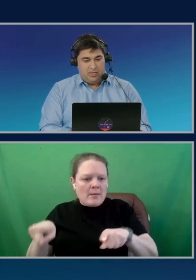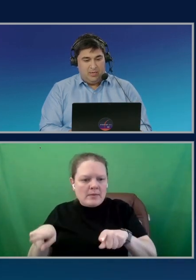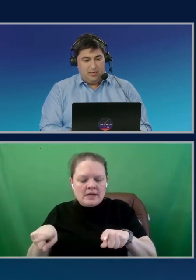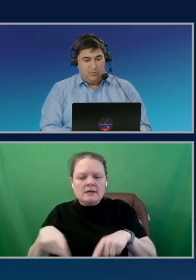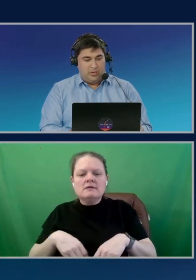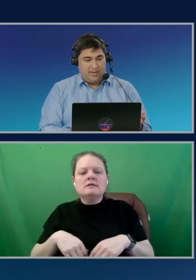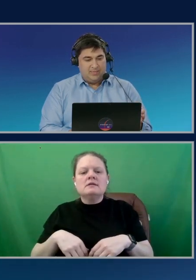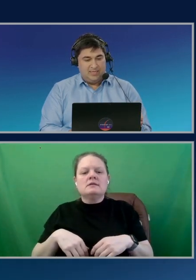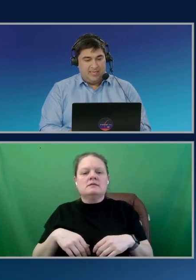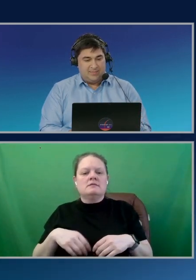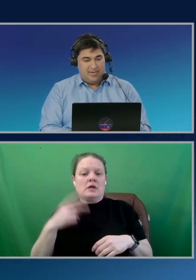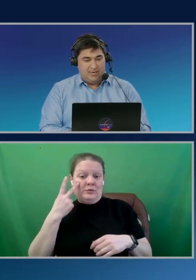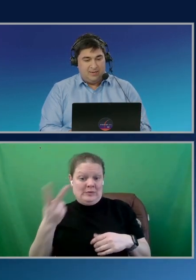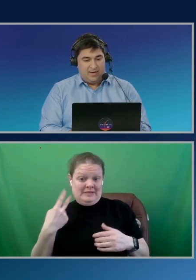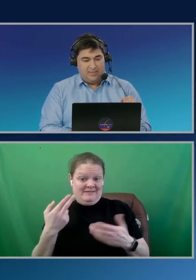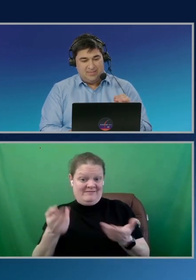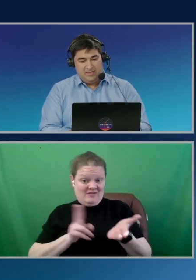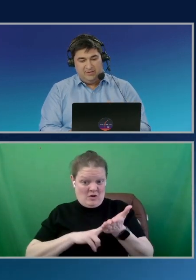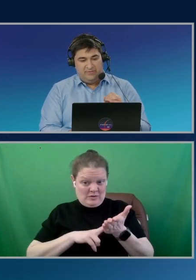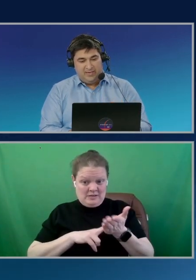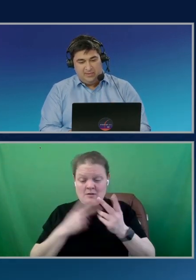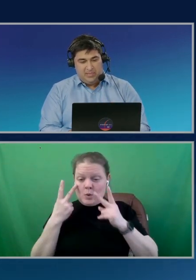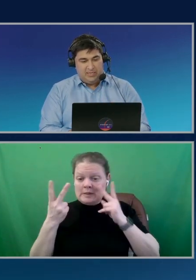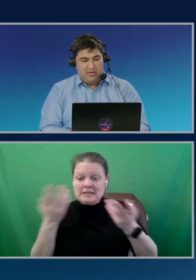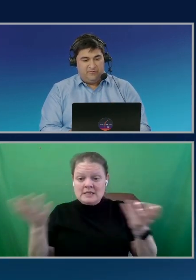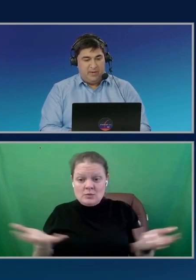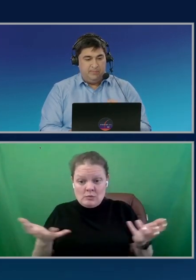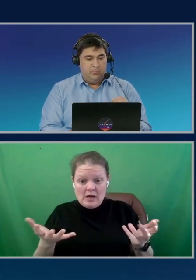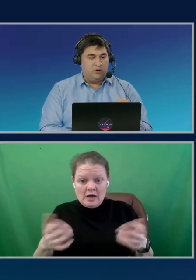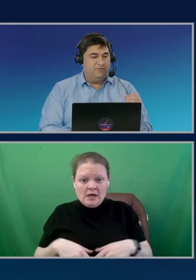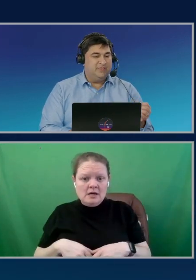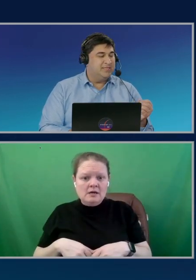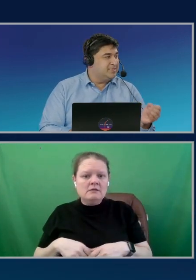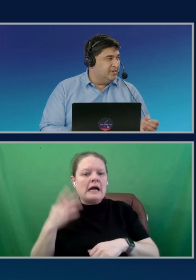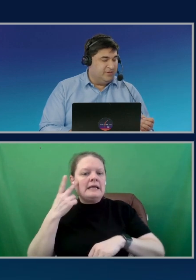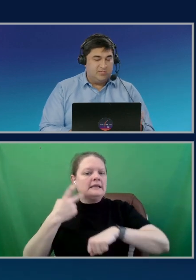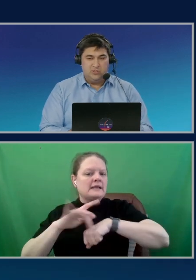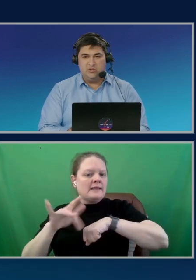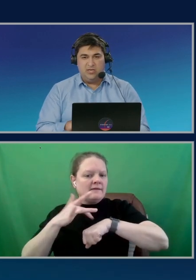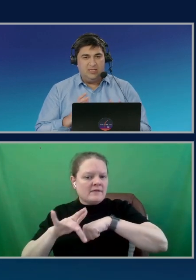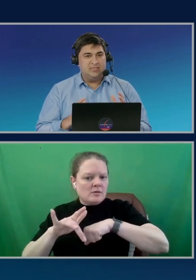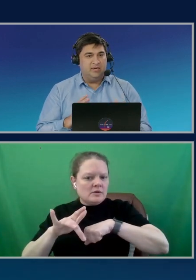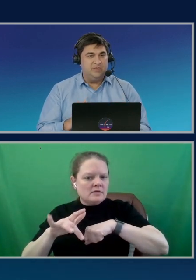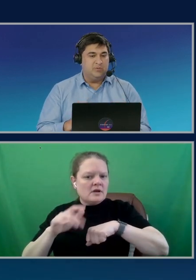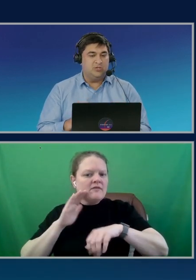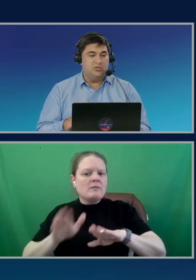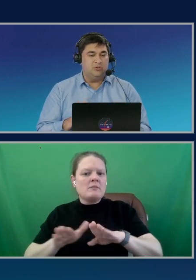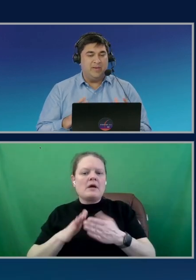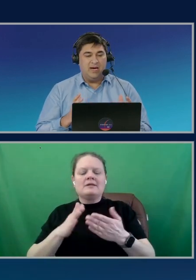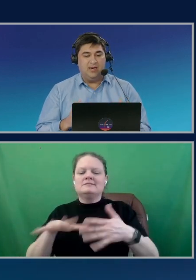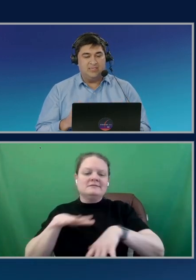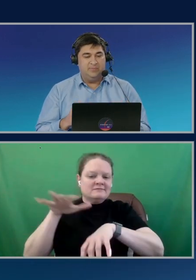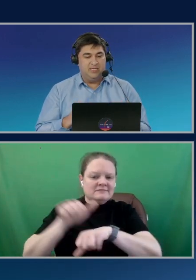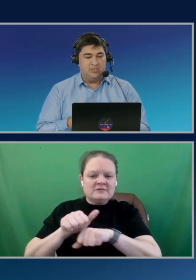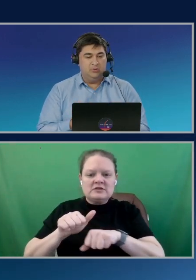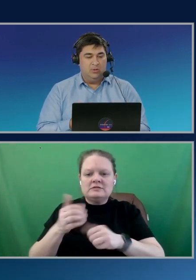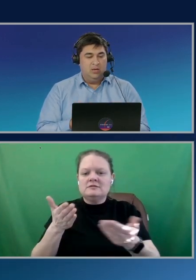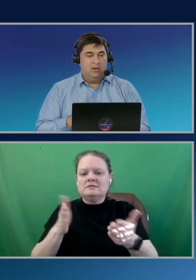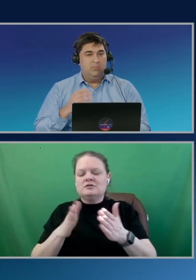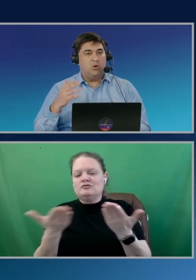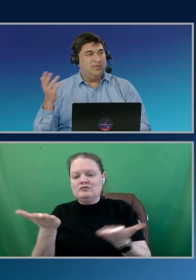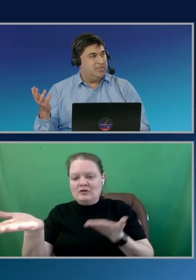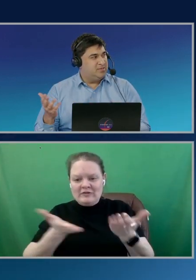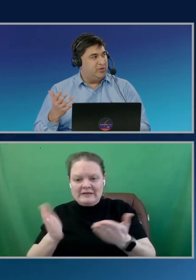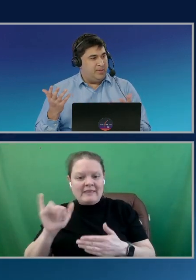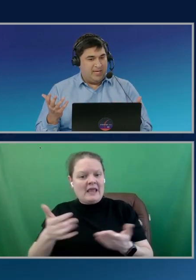console out here. And what I can see is that I can see the availability of my book visit service, which is really the service which is used by our customers to